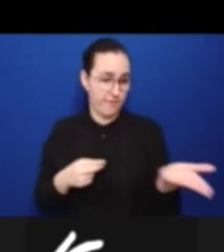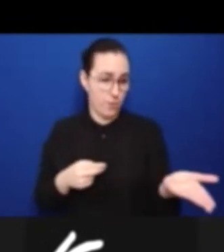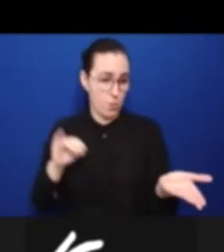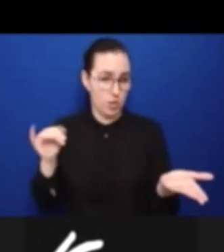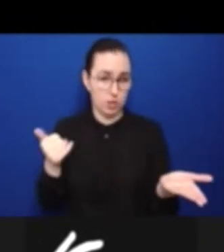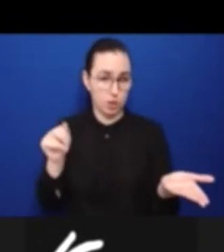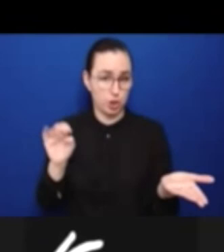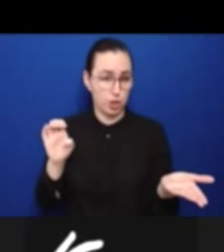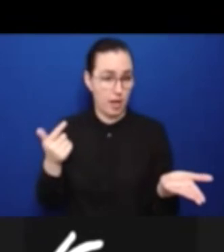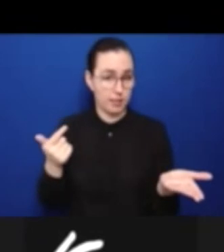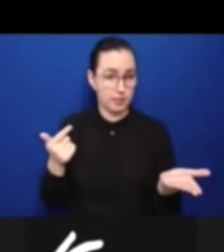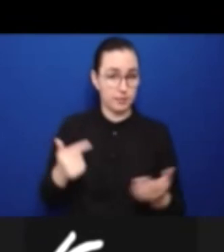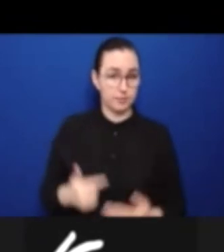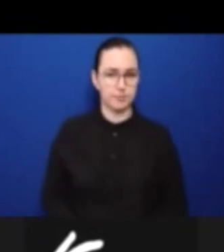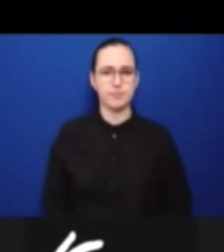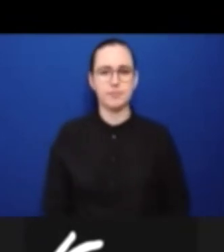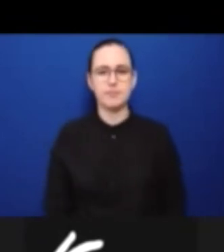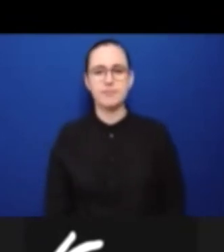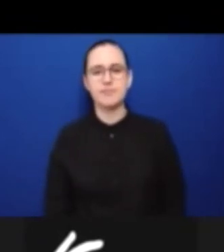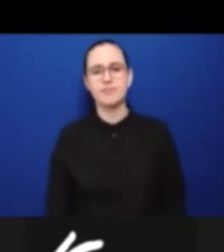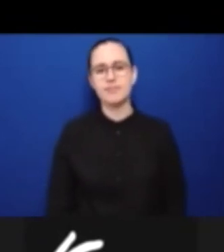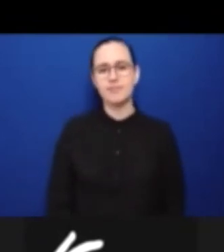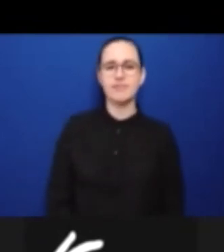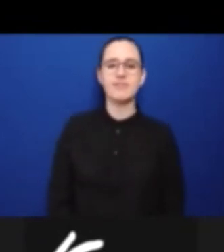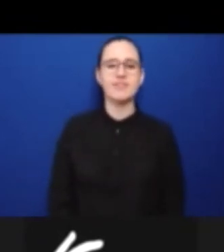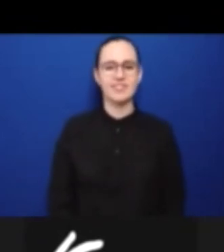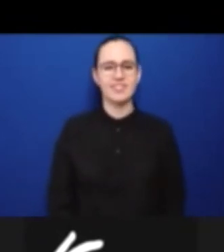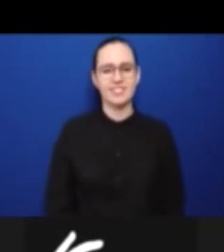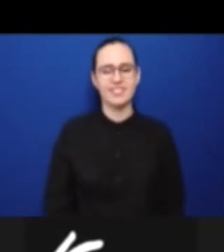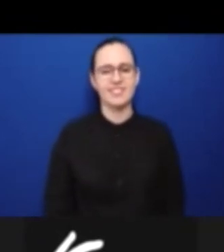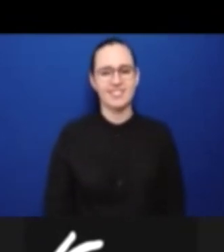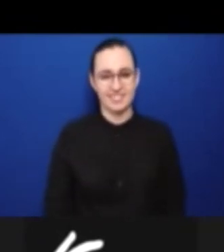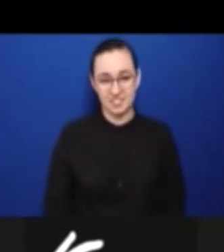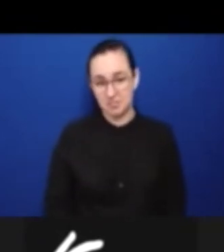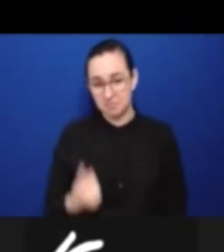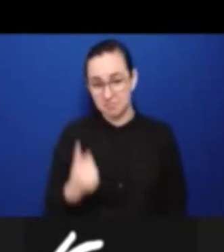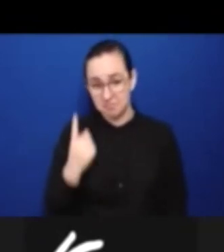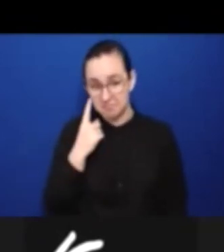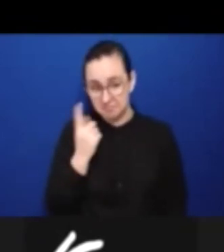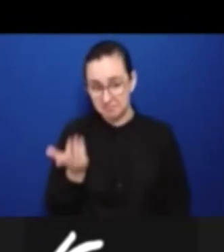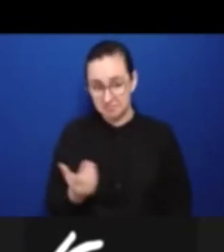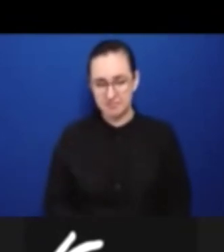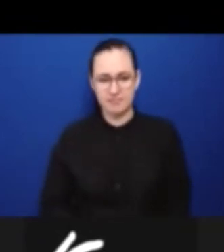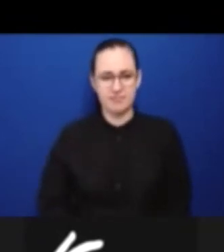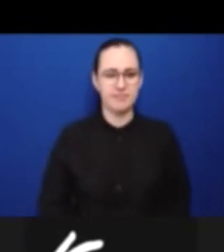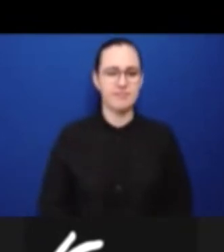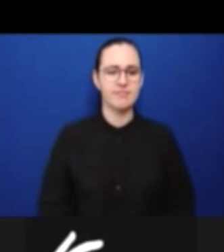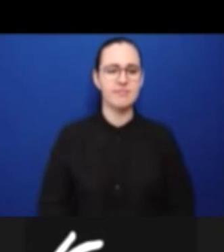I will be happy to address it back if you can stay for a little bit longer.